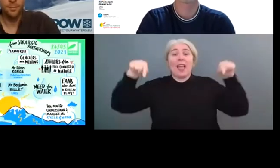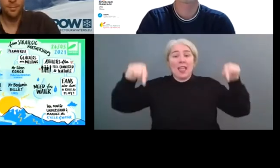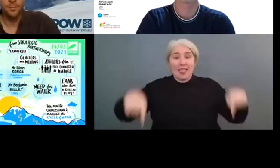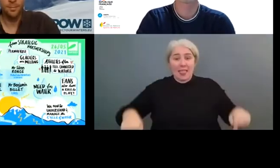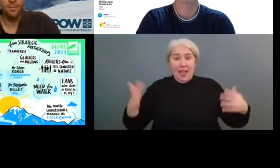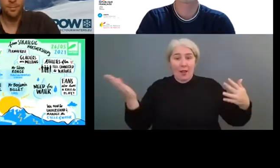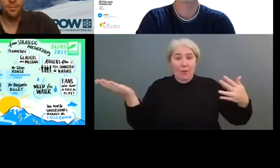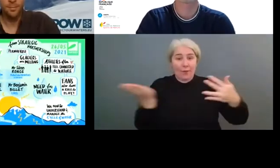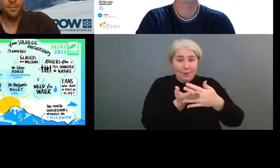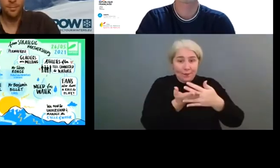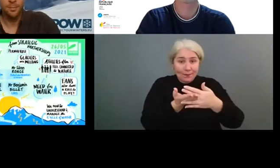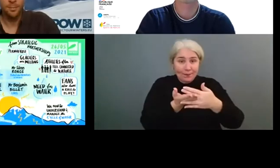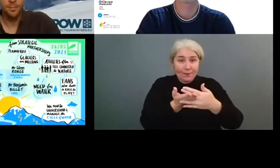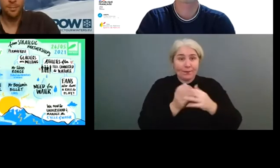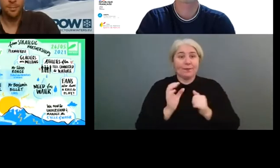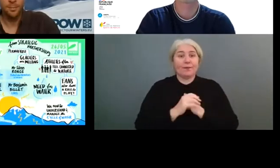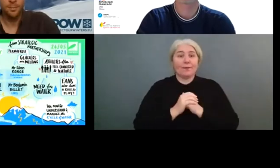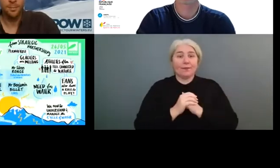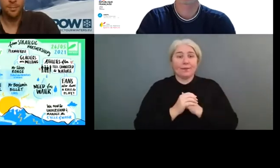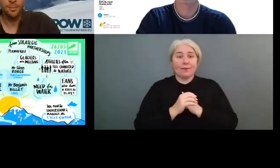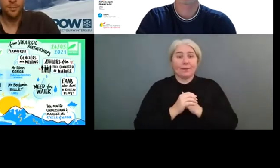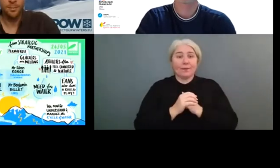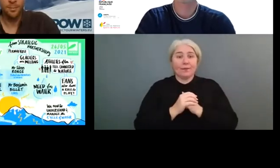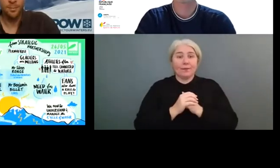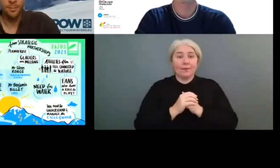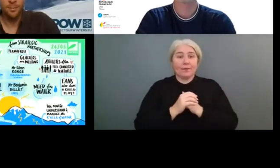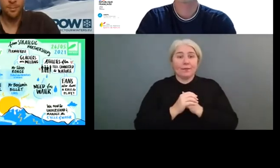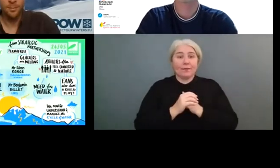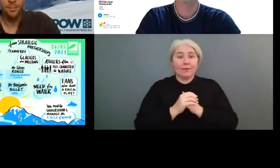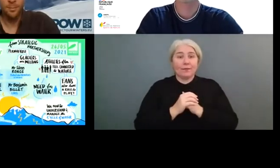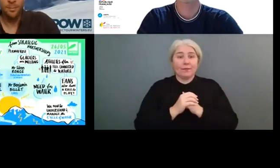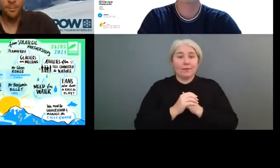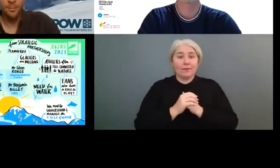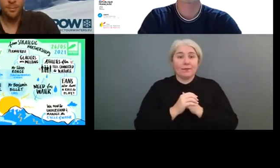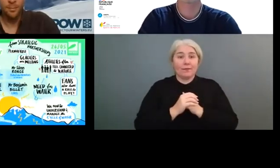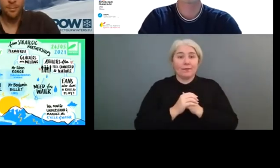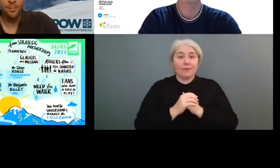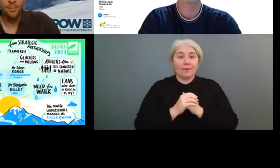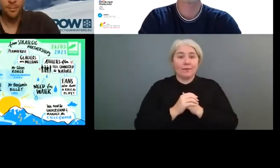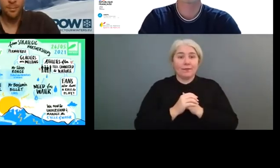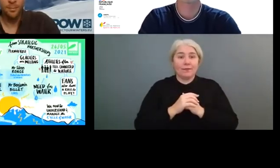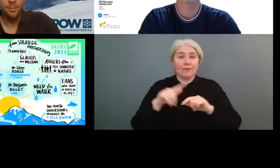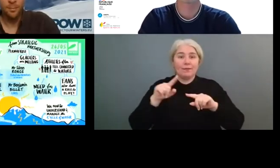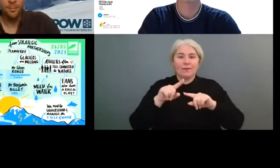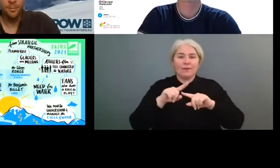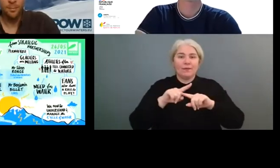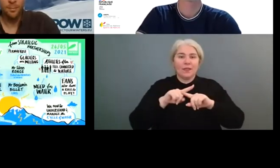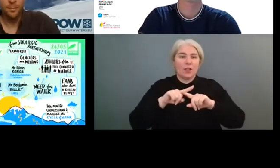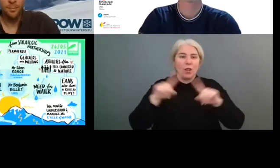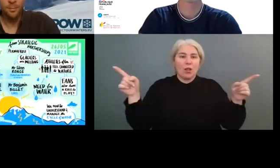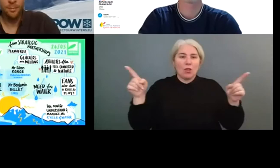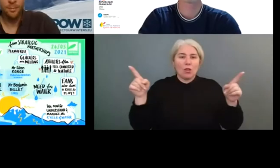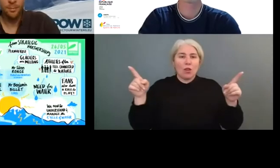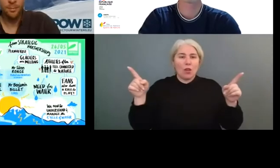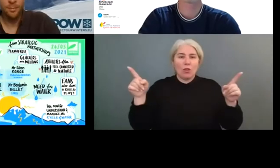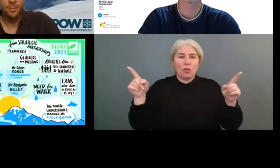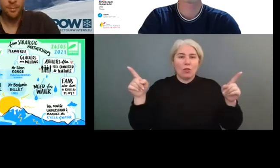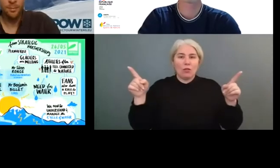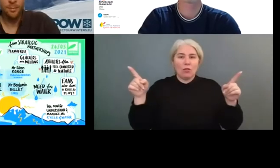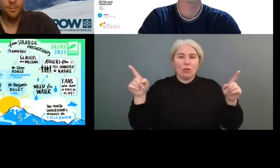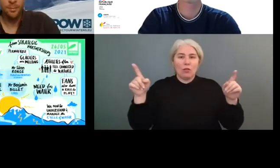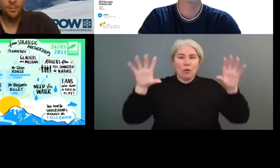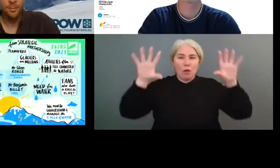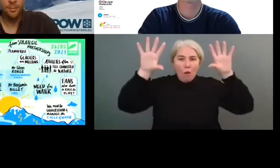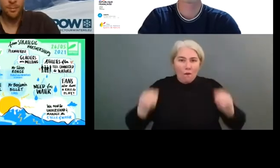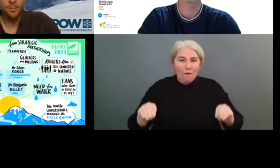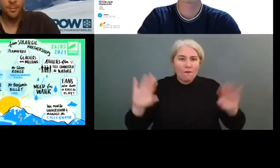Please don't switch off your cameras, your microphone, everything. We will be